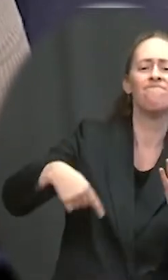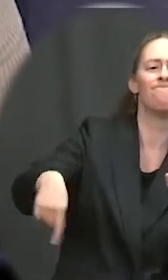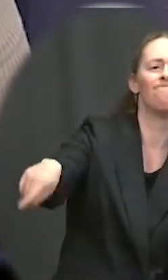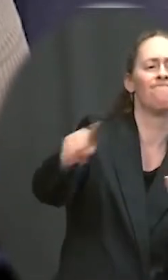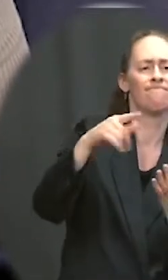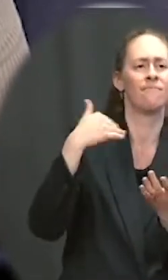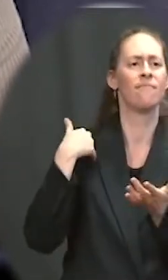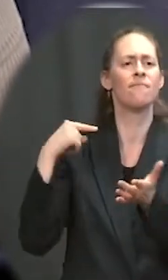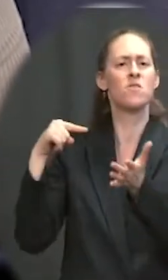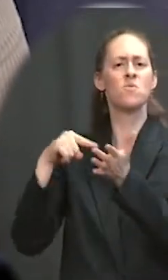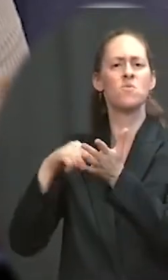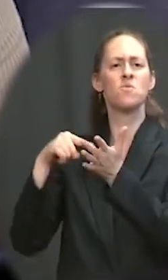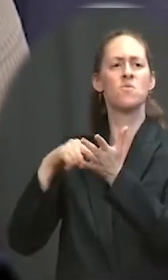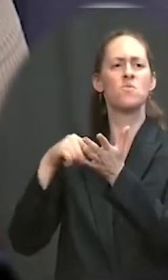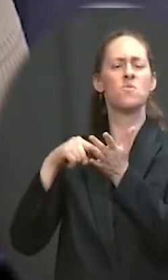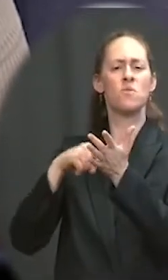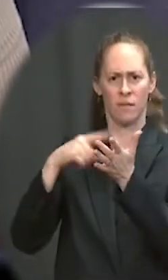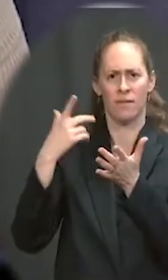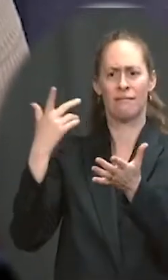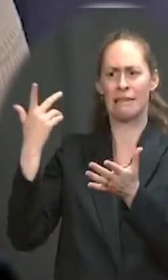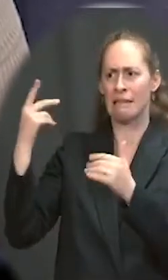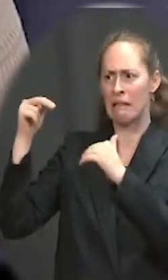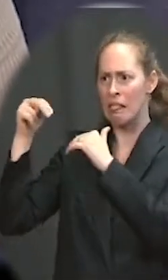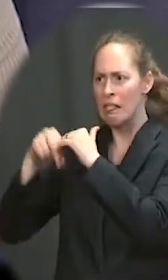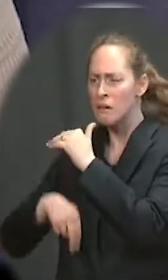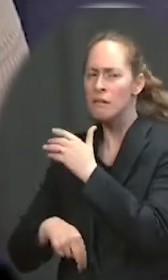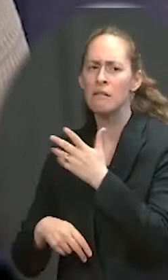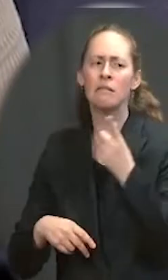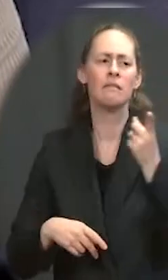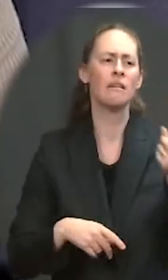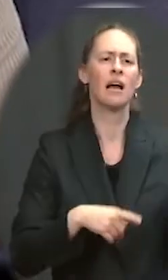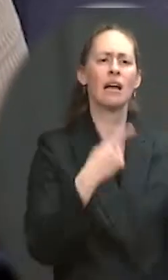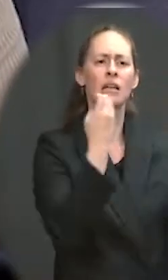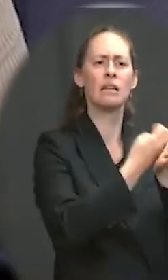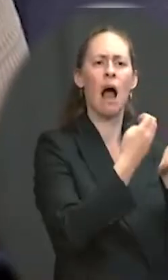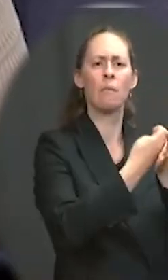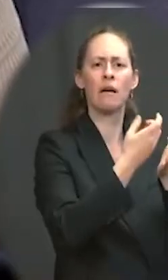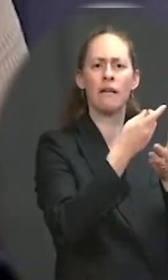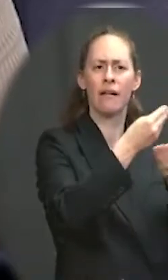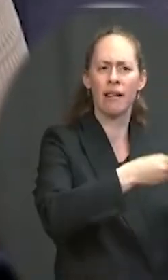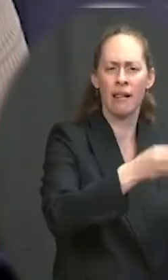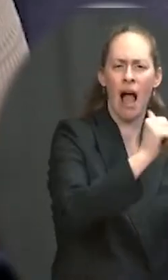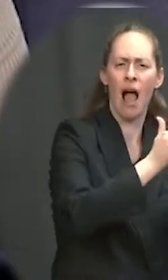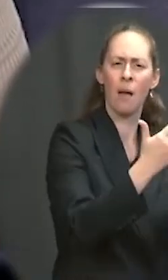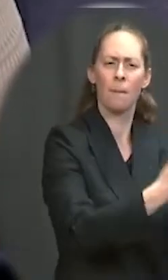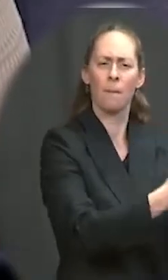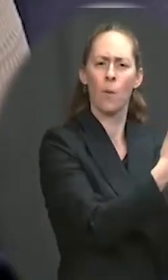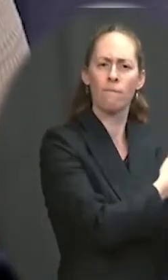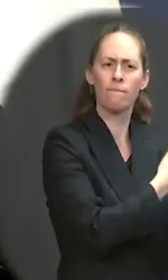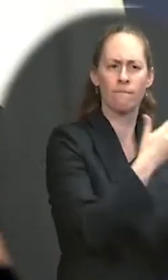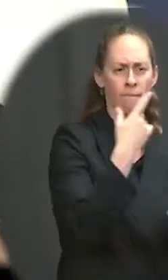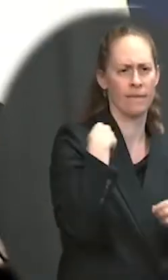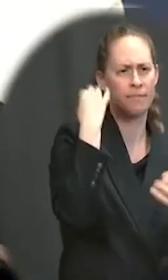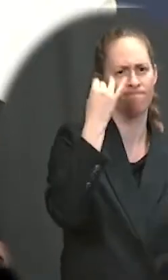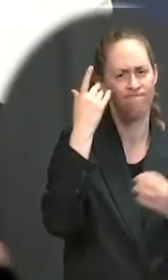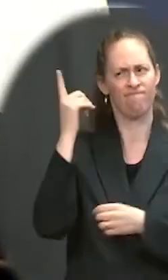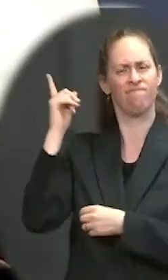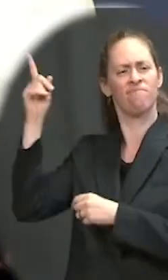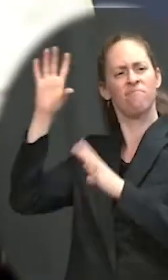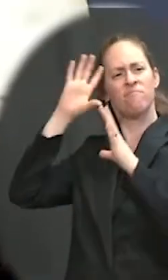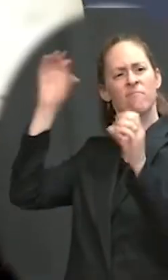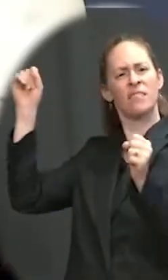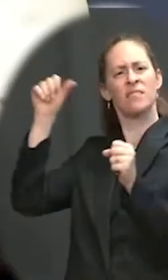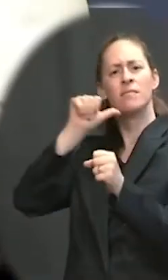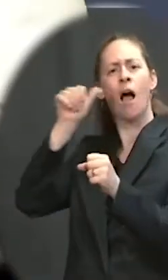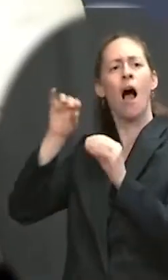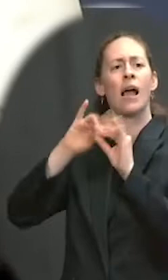is there a risk in the long term that the president might not be able to fully deliver on what he's promised economically? Well, first, let me say, we strongly